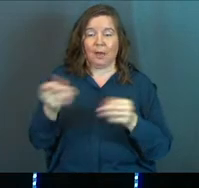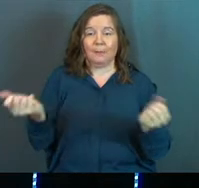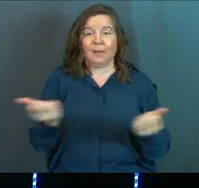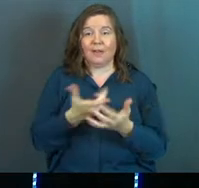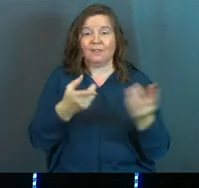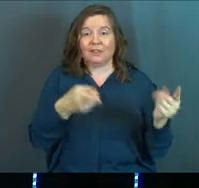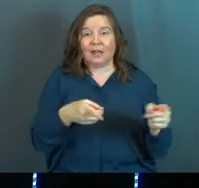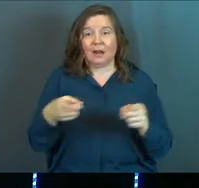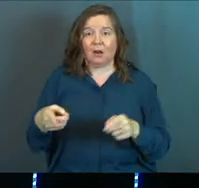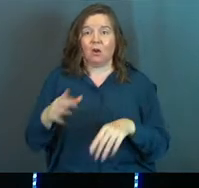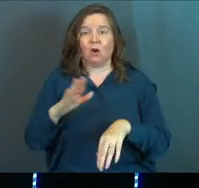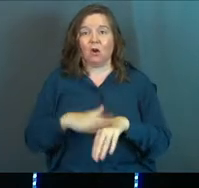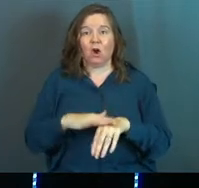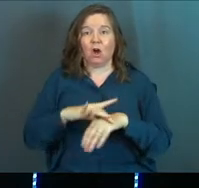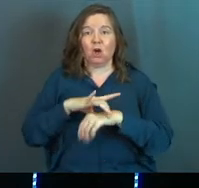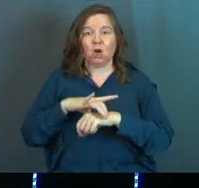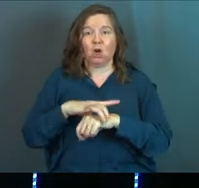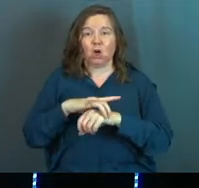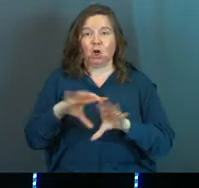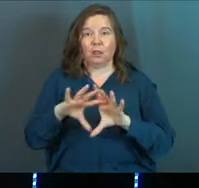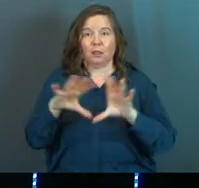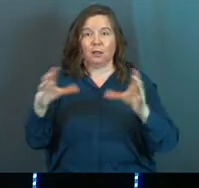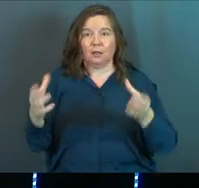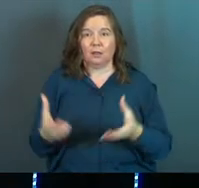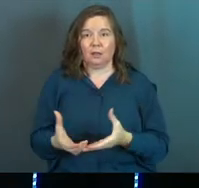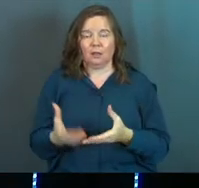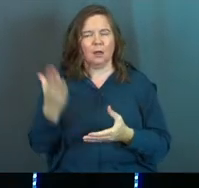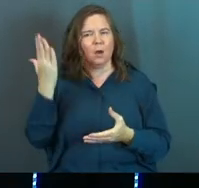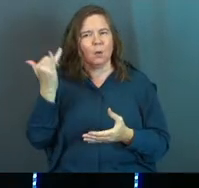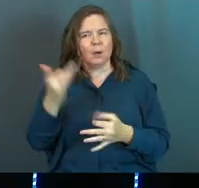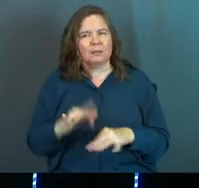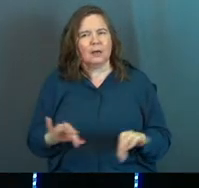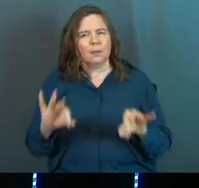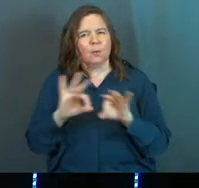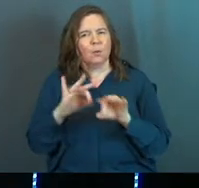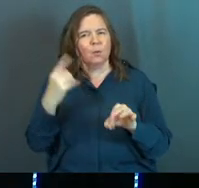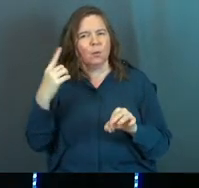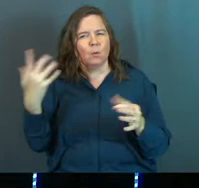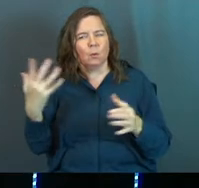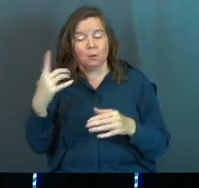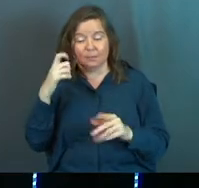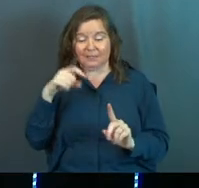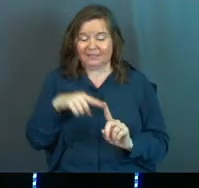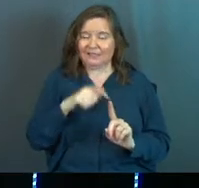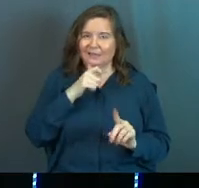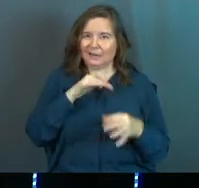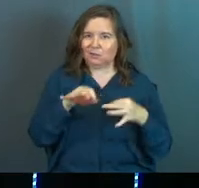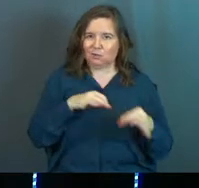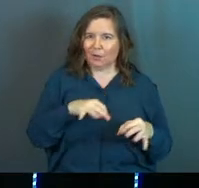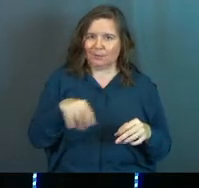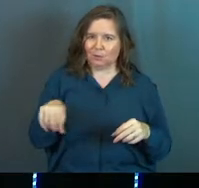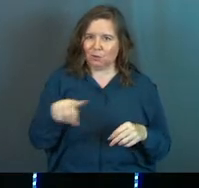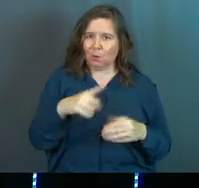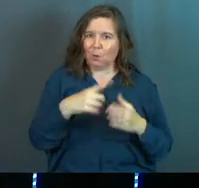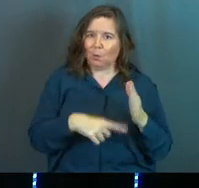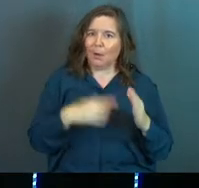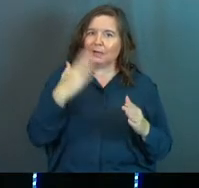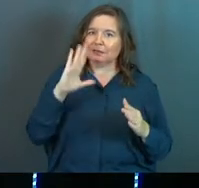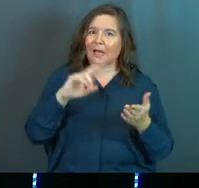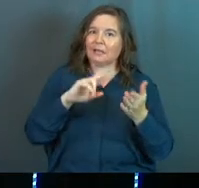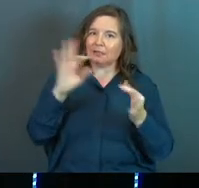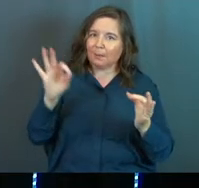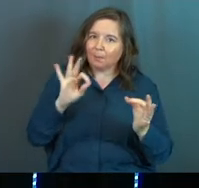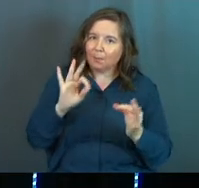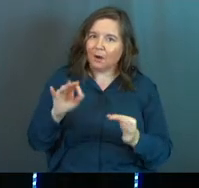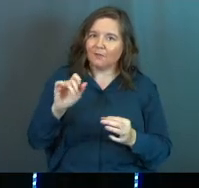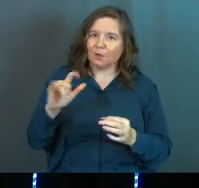everything that happens on planet earth. Now, why is that important? Because he's not describing to you what is God's